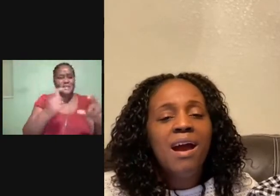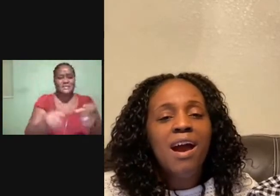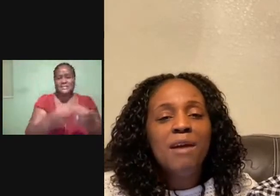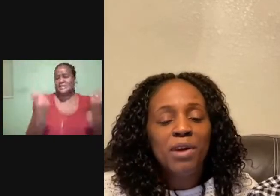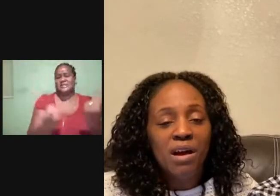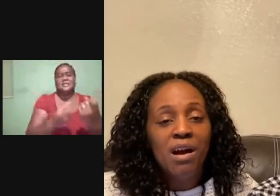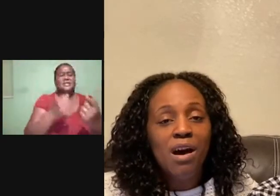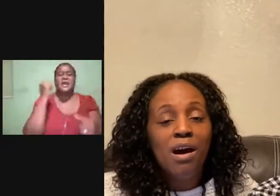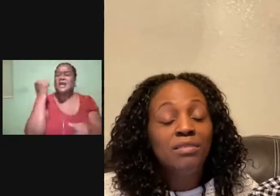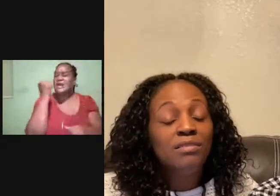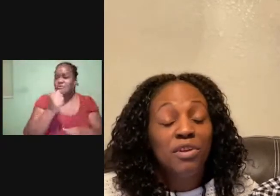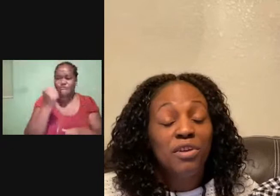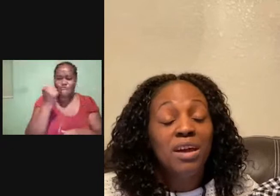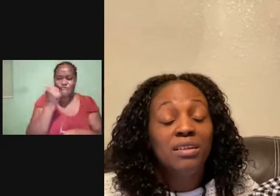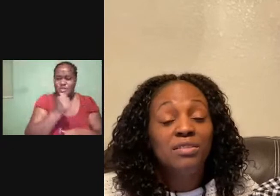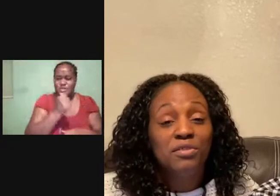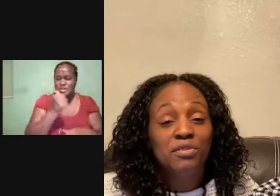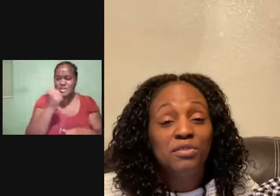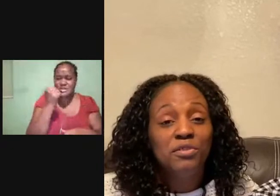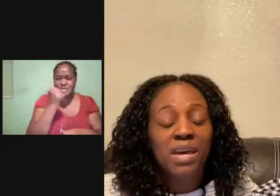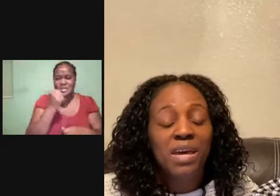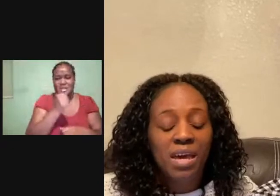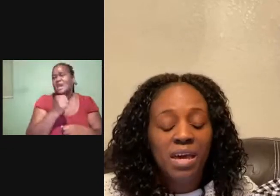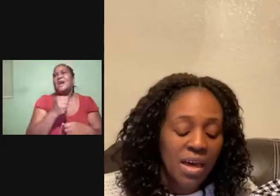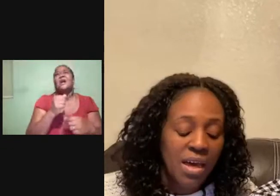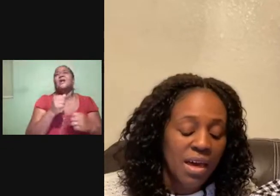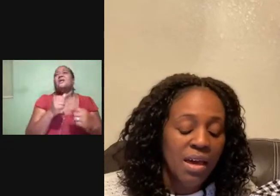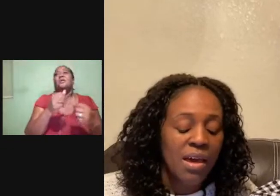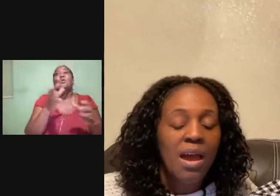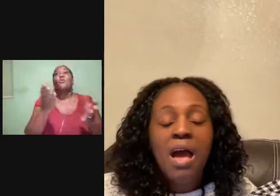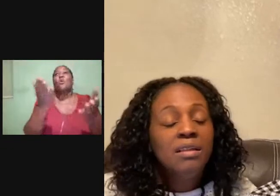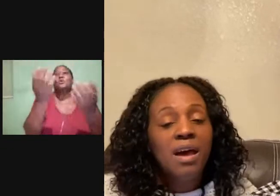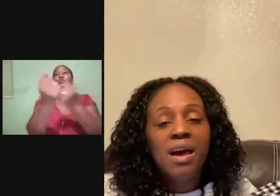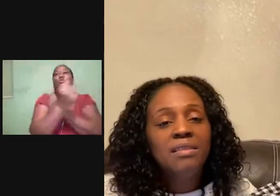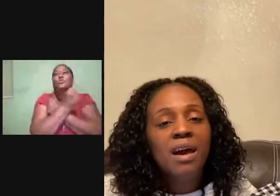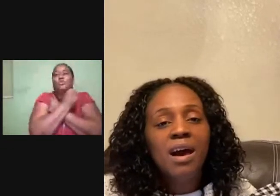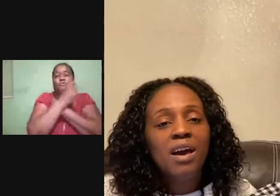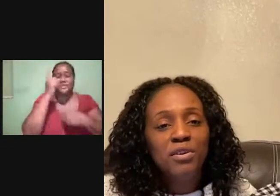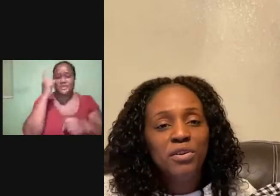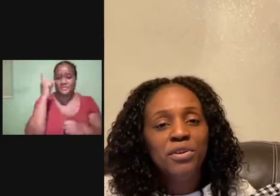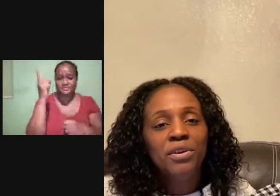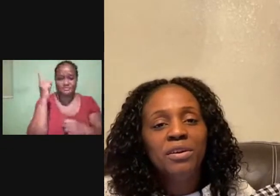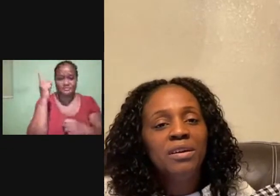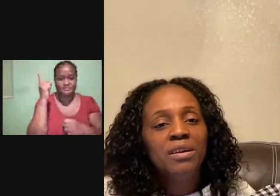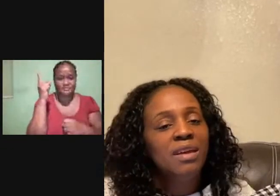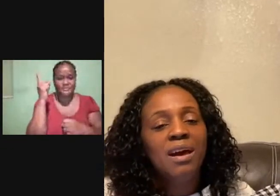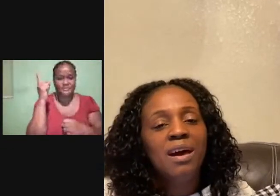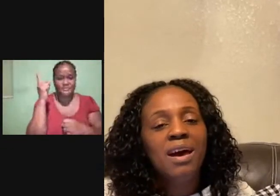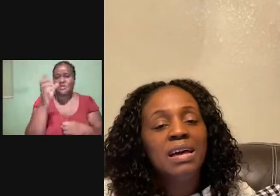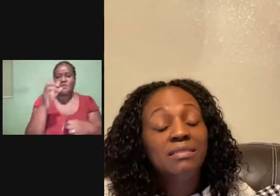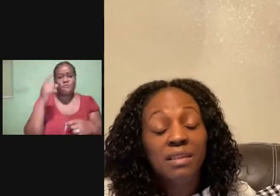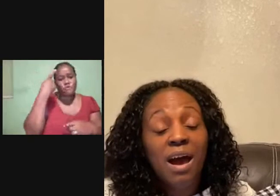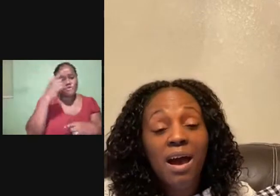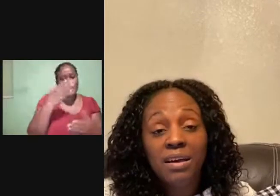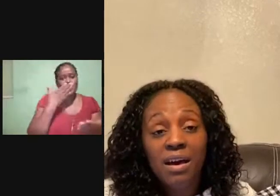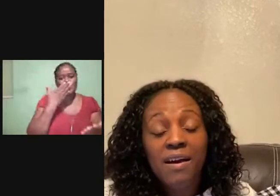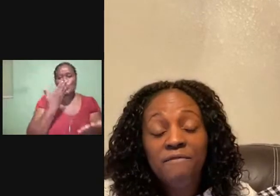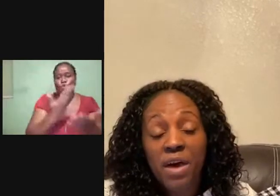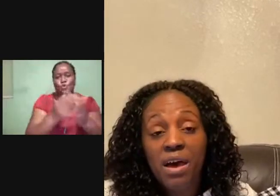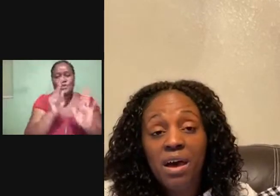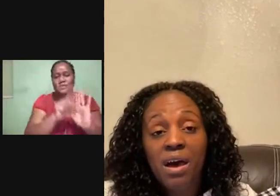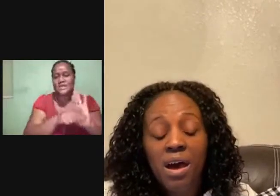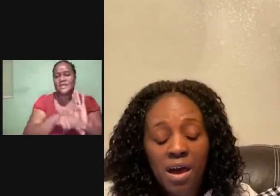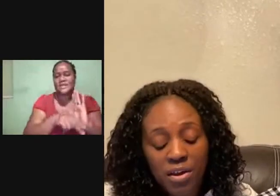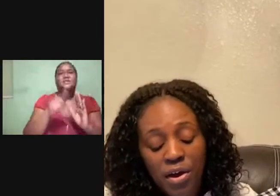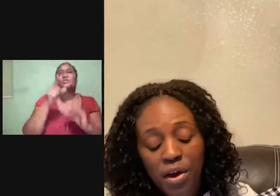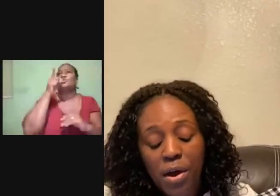I'm constrained to Thee. Let Thy goodness, like a